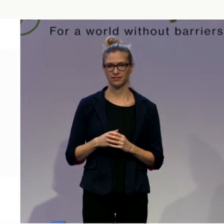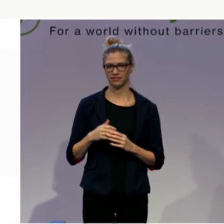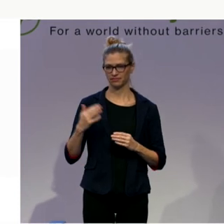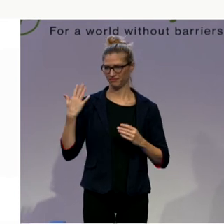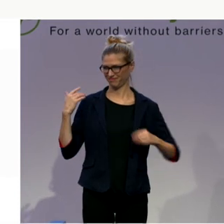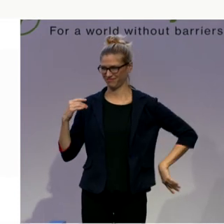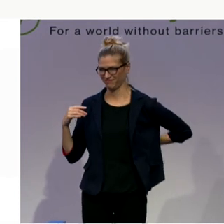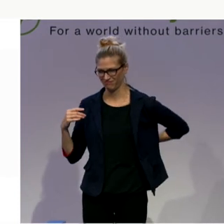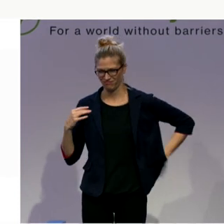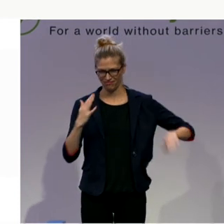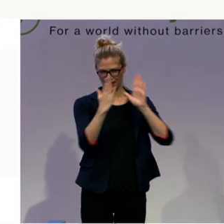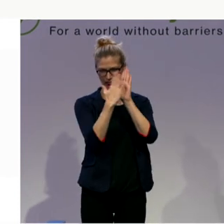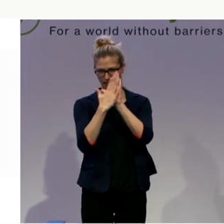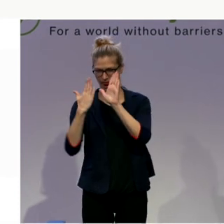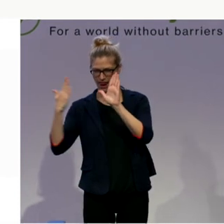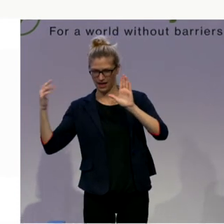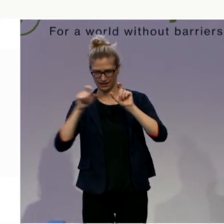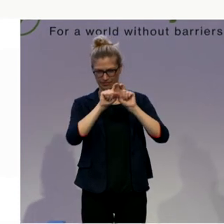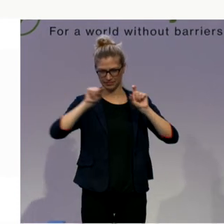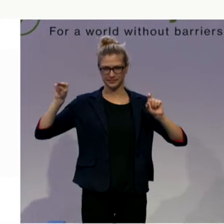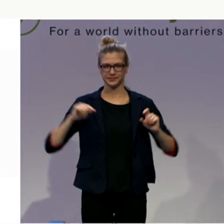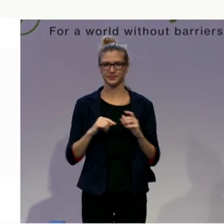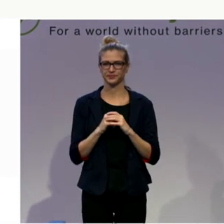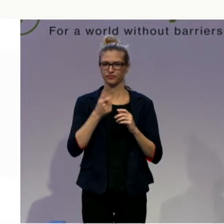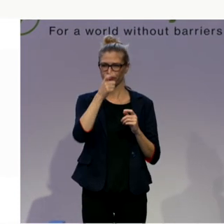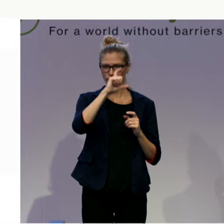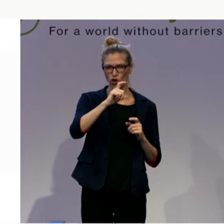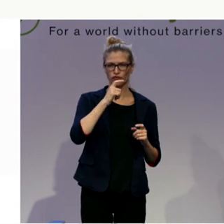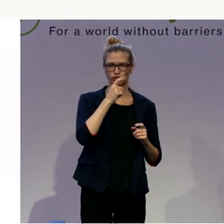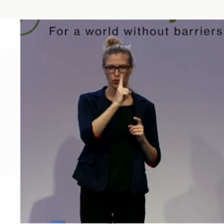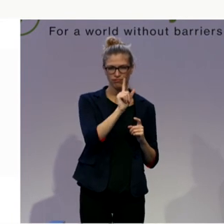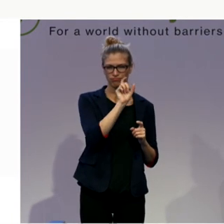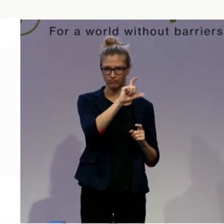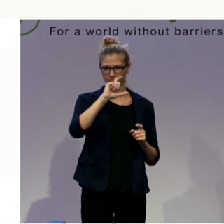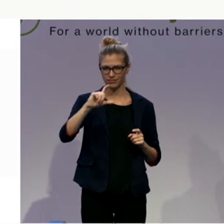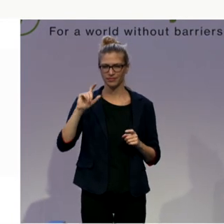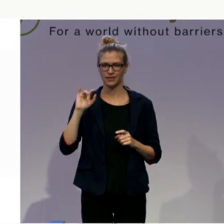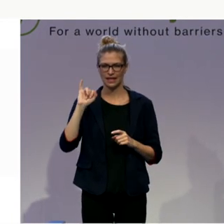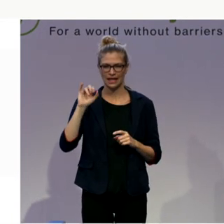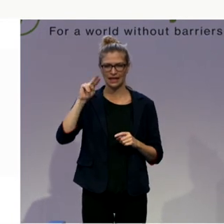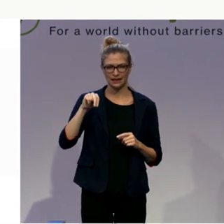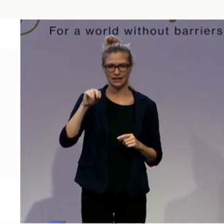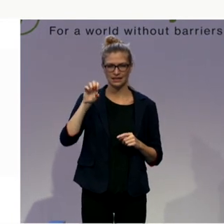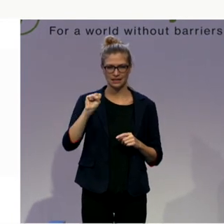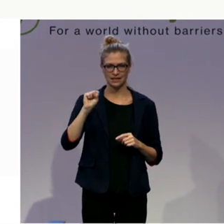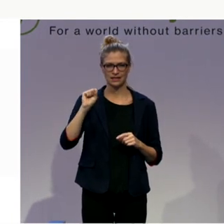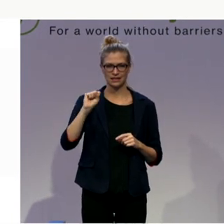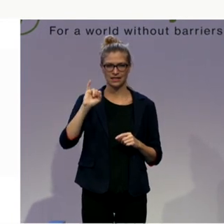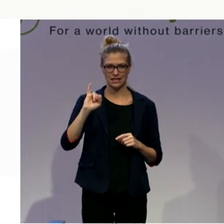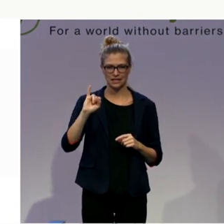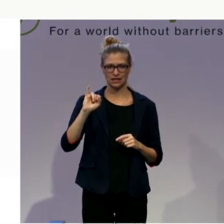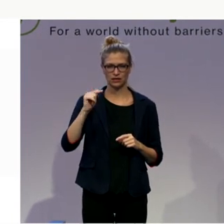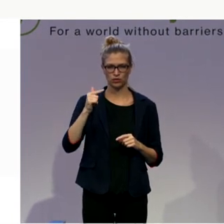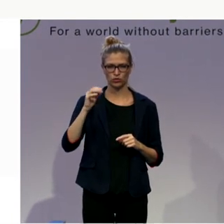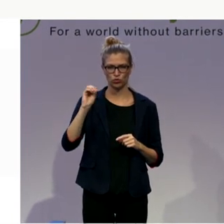symbolize them by letters of the word institution. So, each child has one of